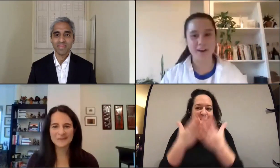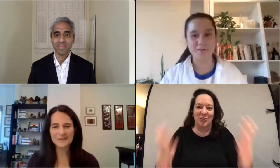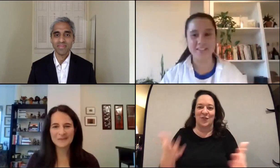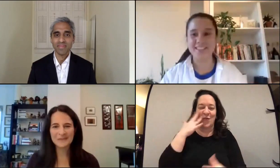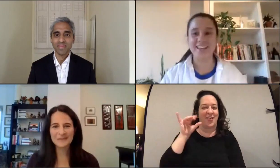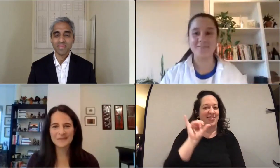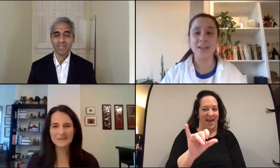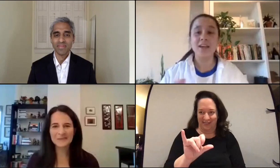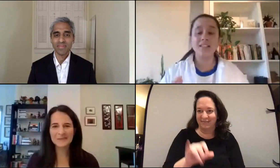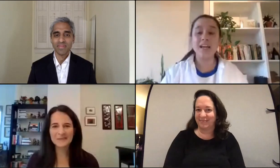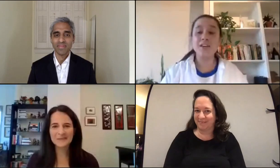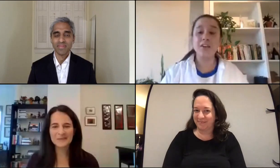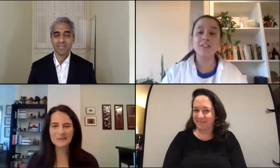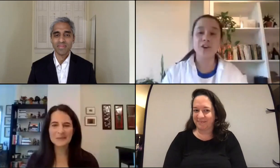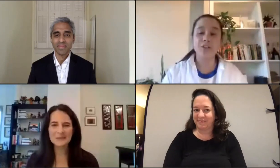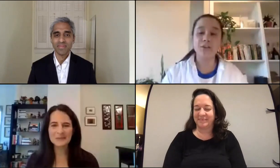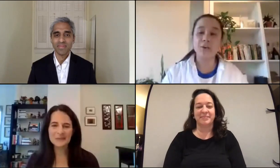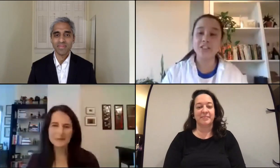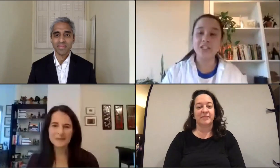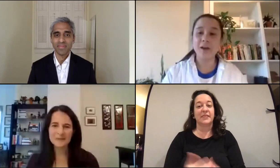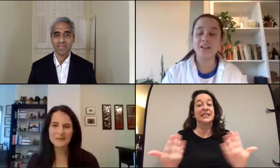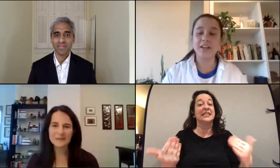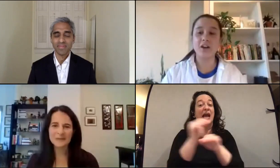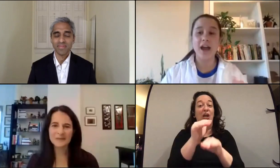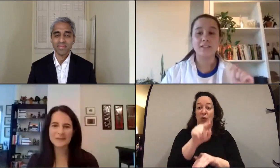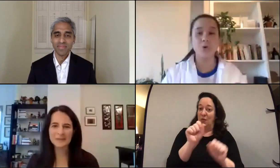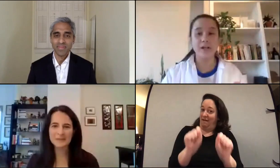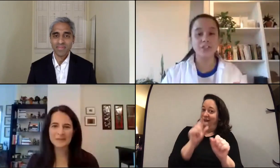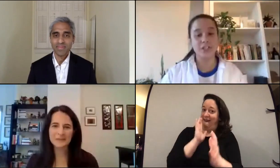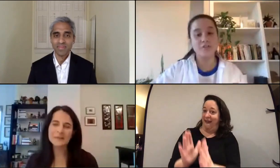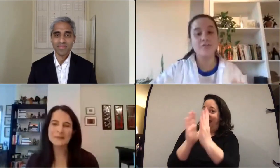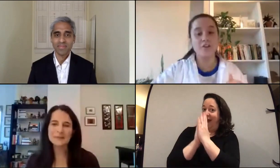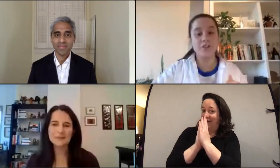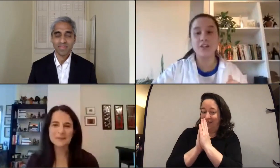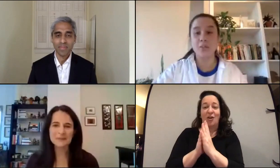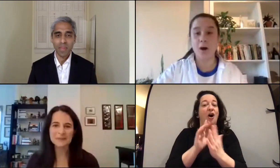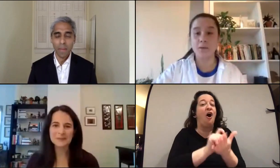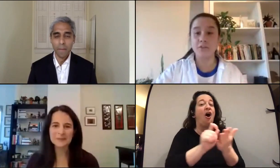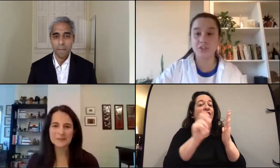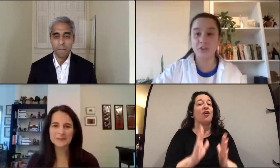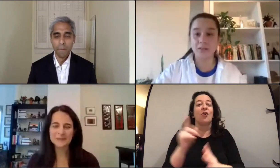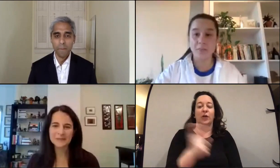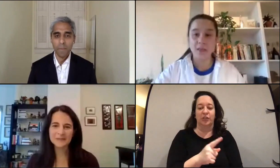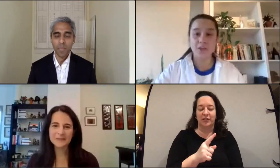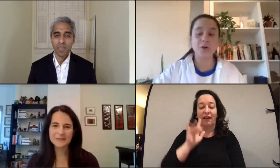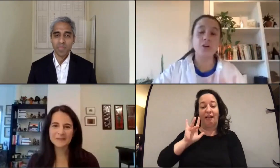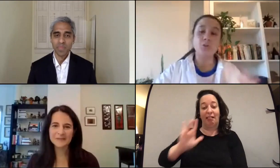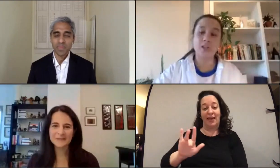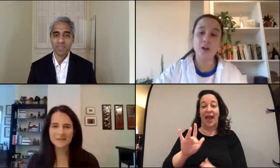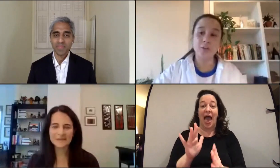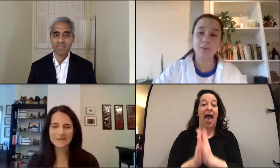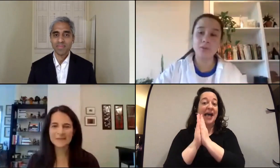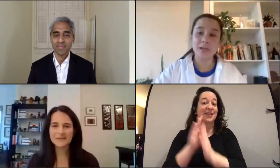um in tonight. Tonight you can ask our author a question by clicking on ask a question found near the bottom of your screen. You